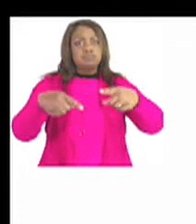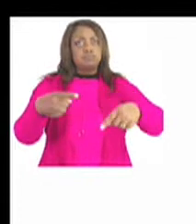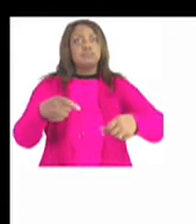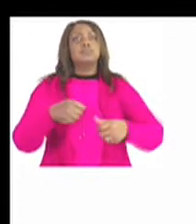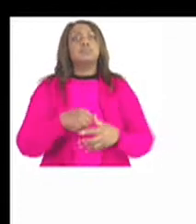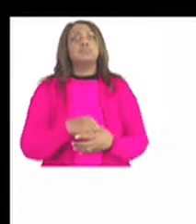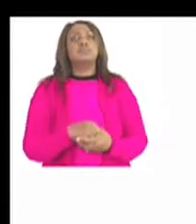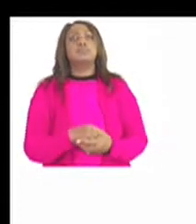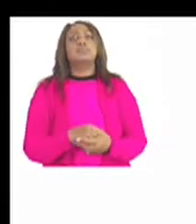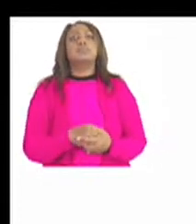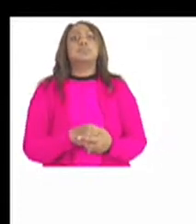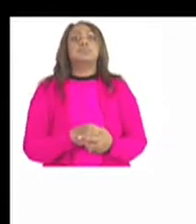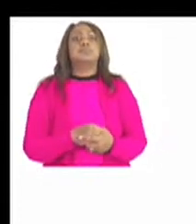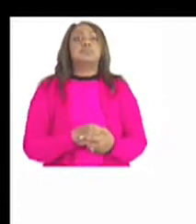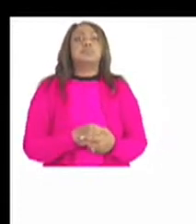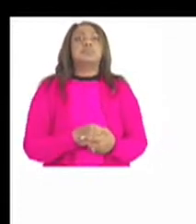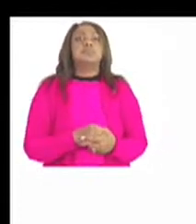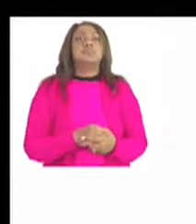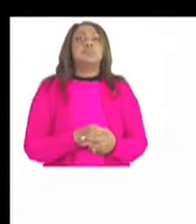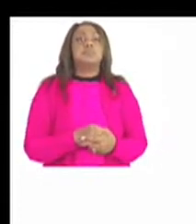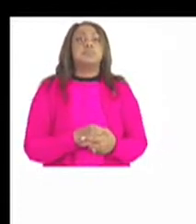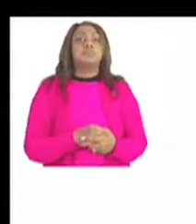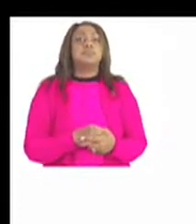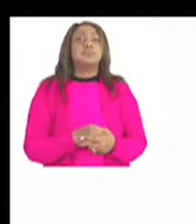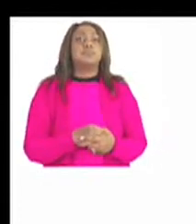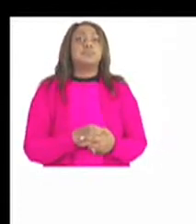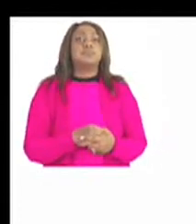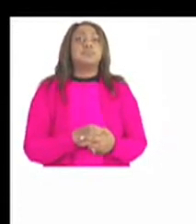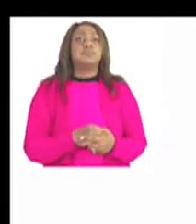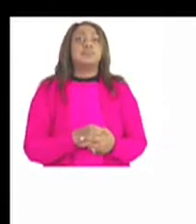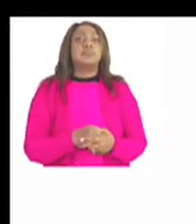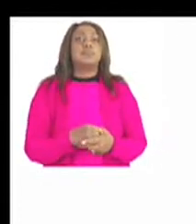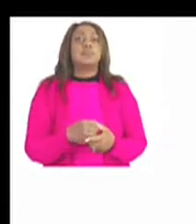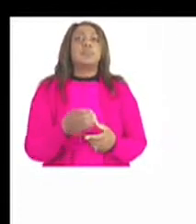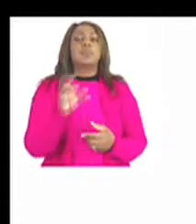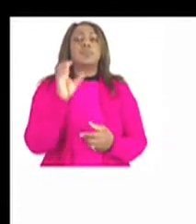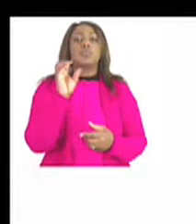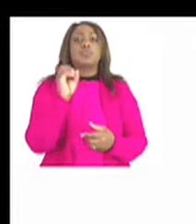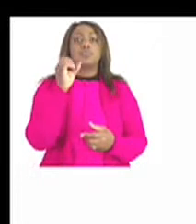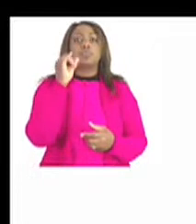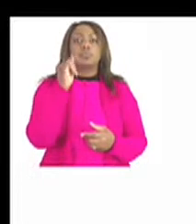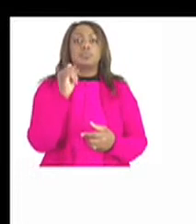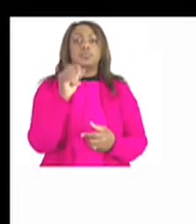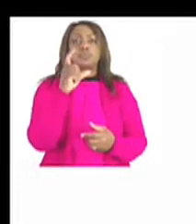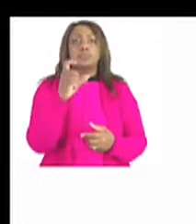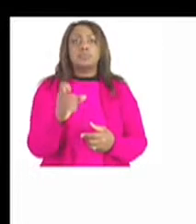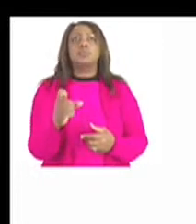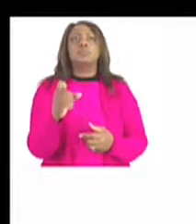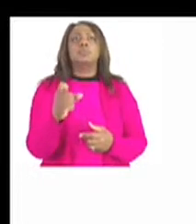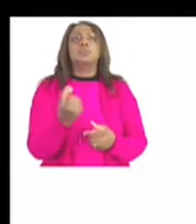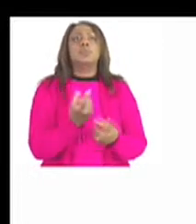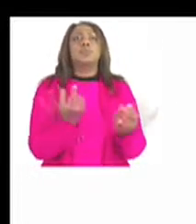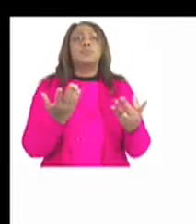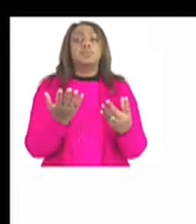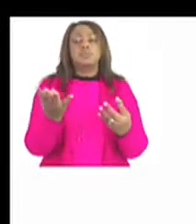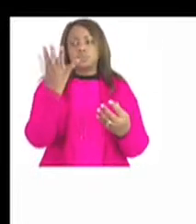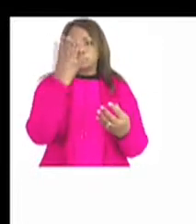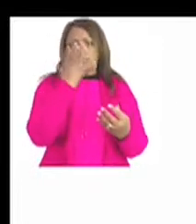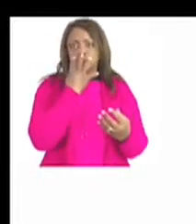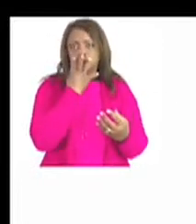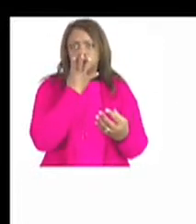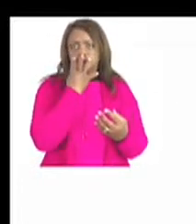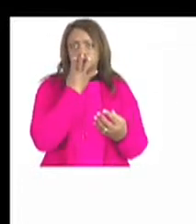carbon dioxide from your mouth or your nose as well look at that picture there